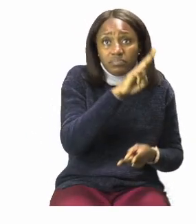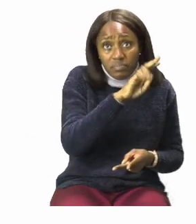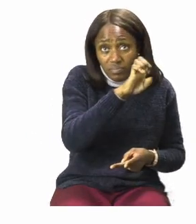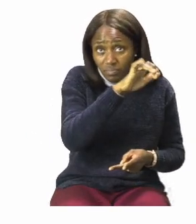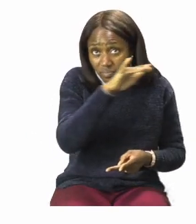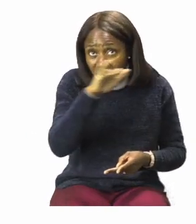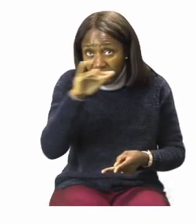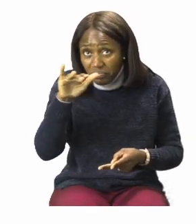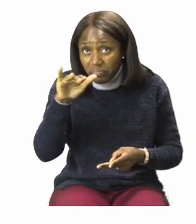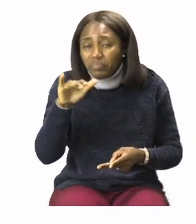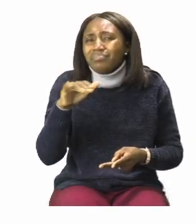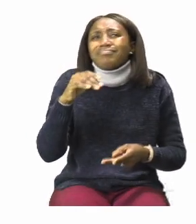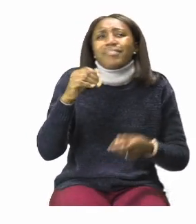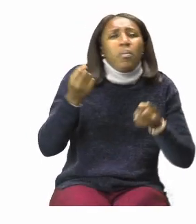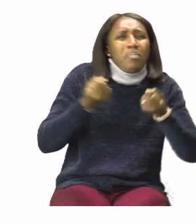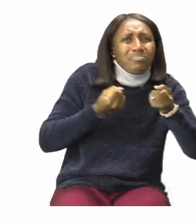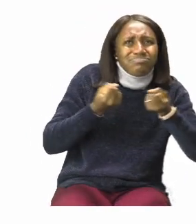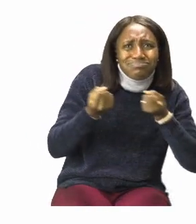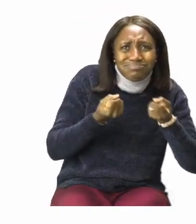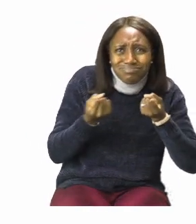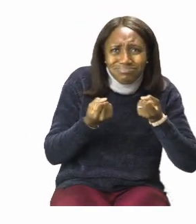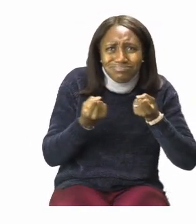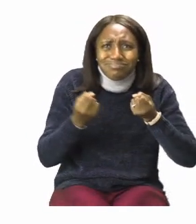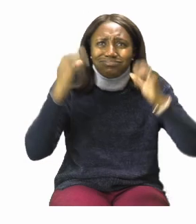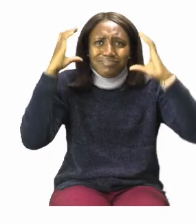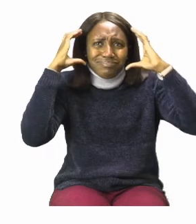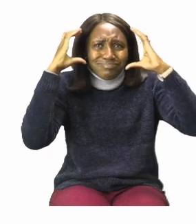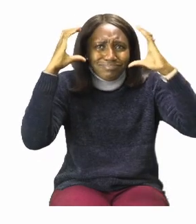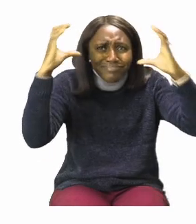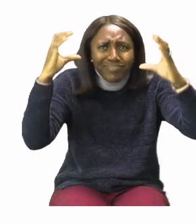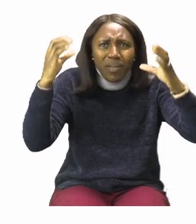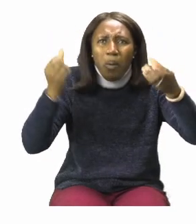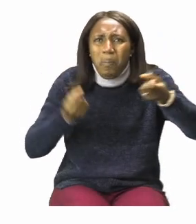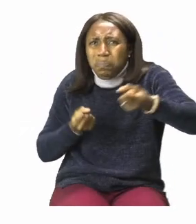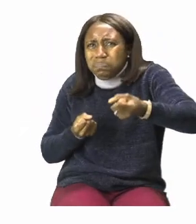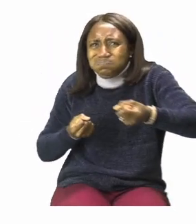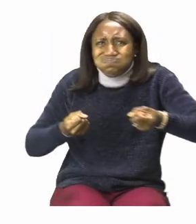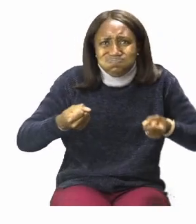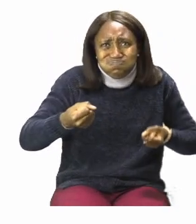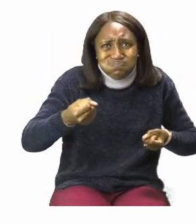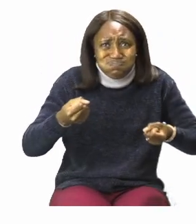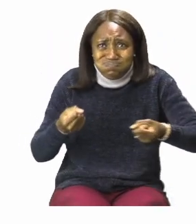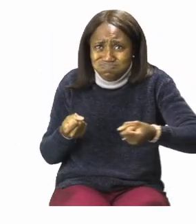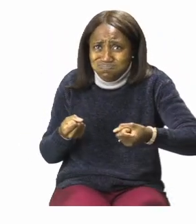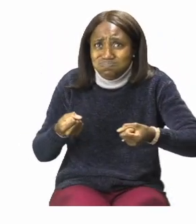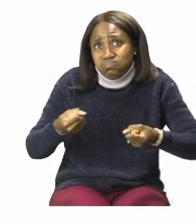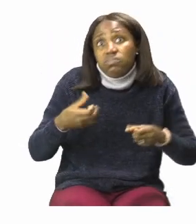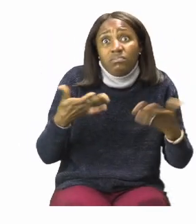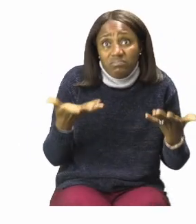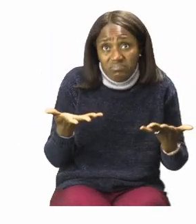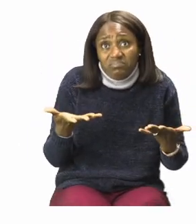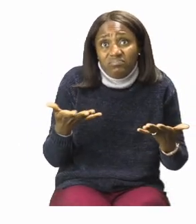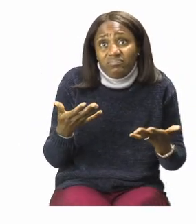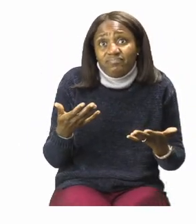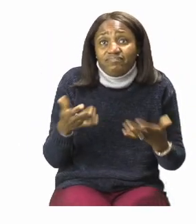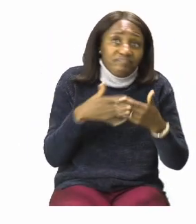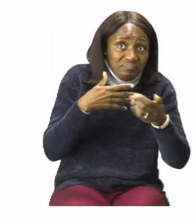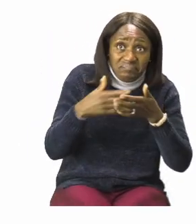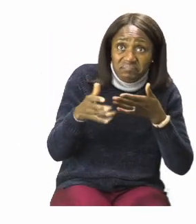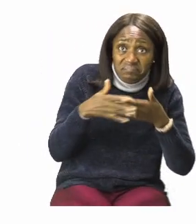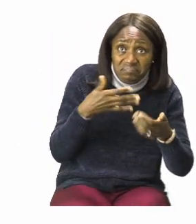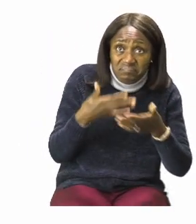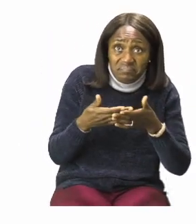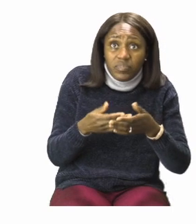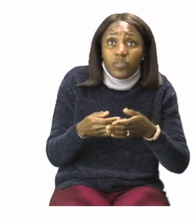be anything like a bus, a car or a truck. Anything that travels